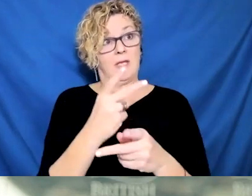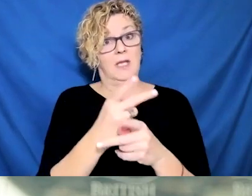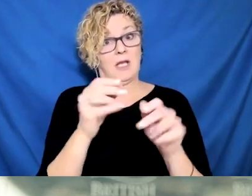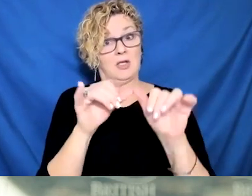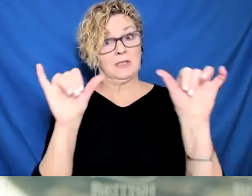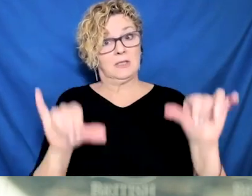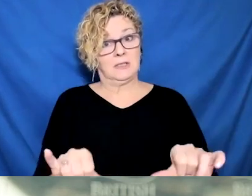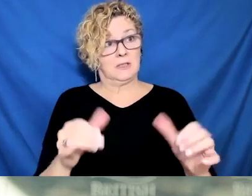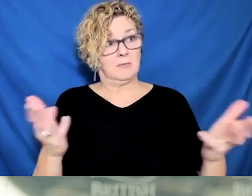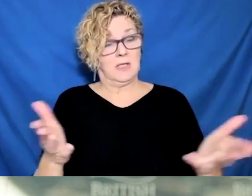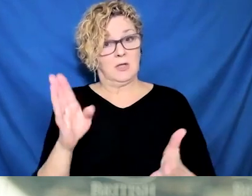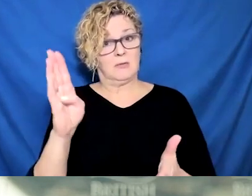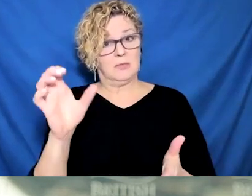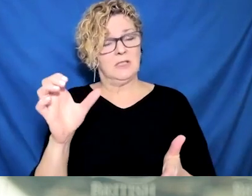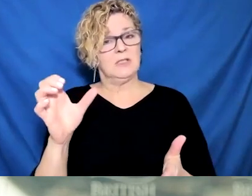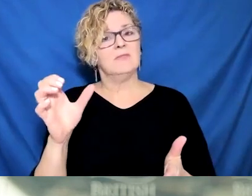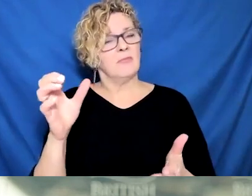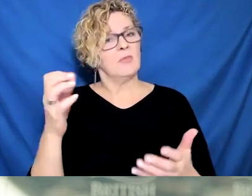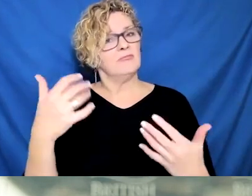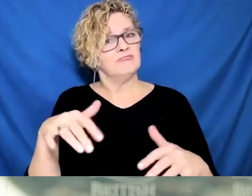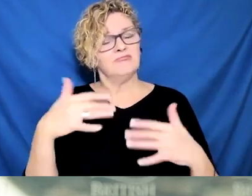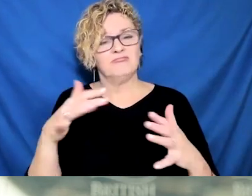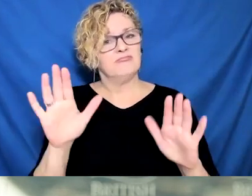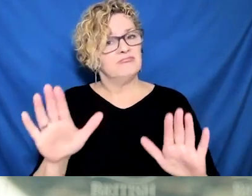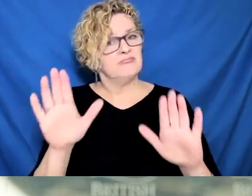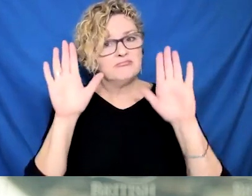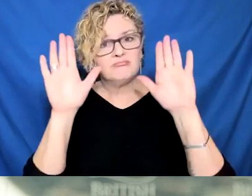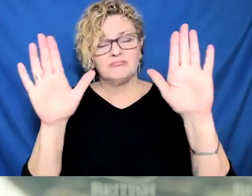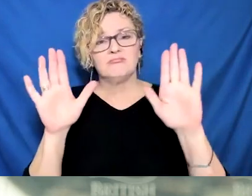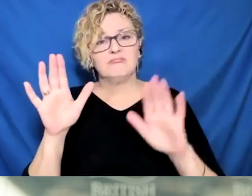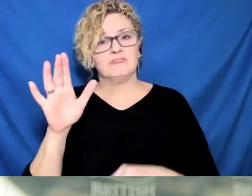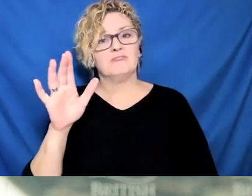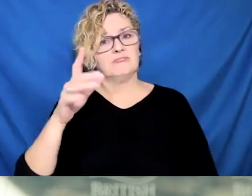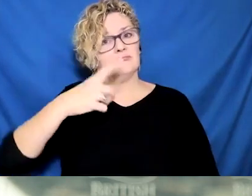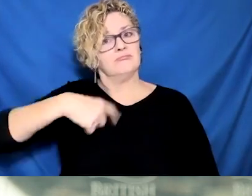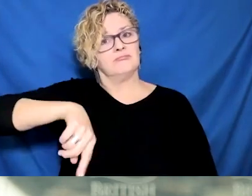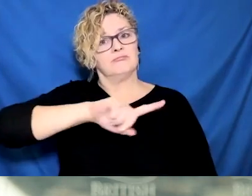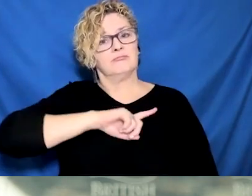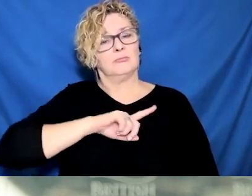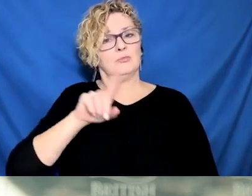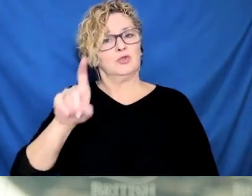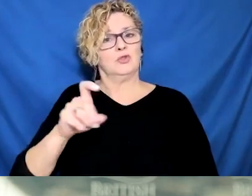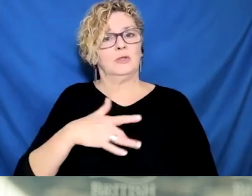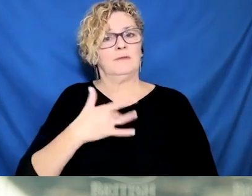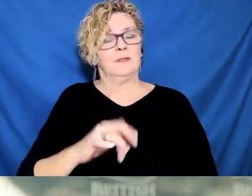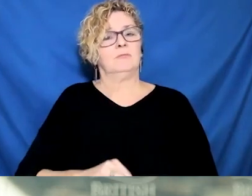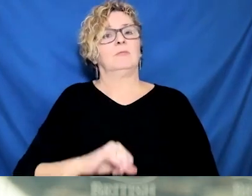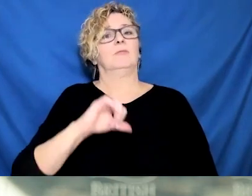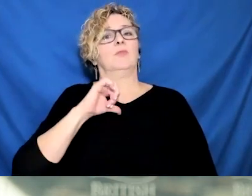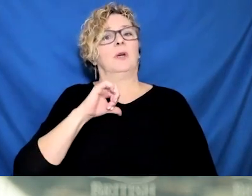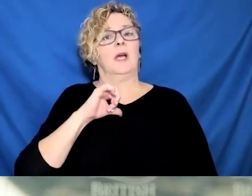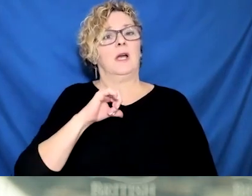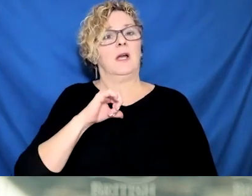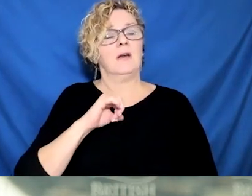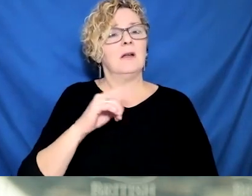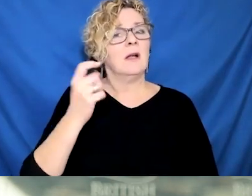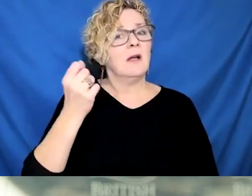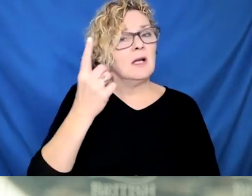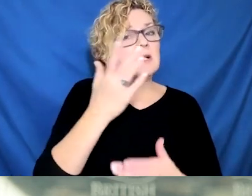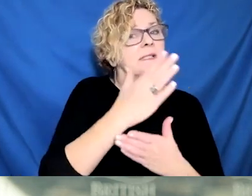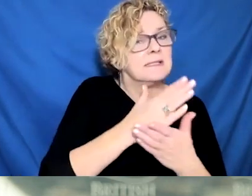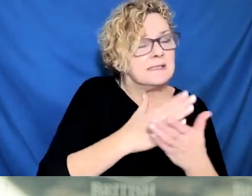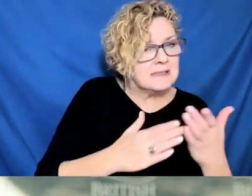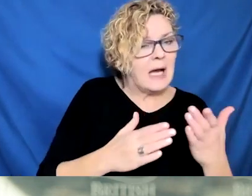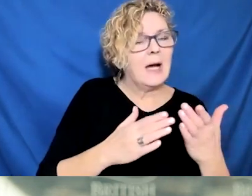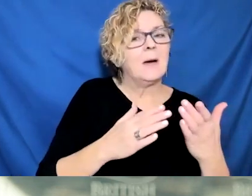the ability we have to reduce their anxiety by exercising the control we have to stop COVID's rapid spread and reduce